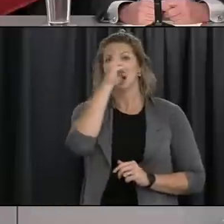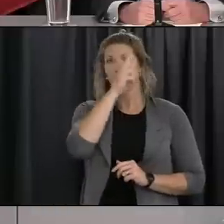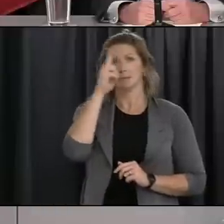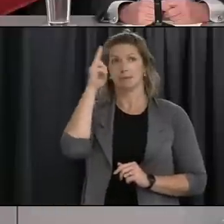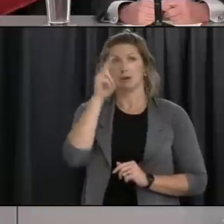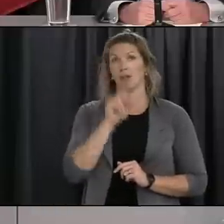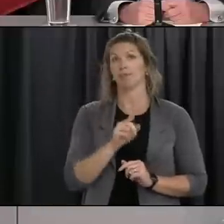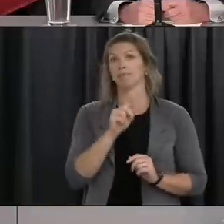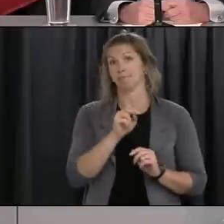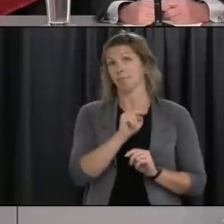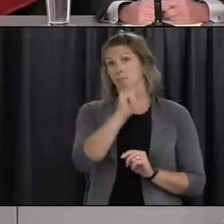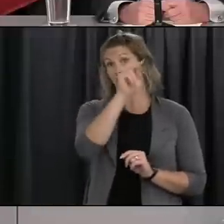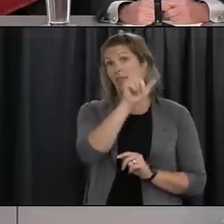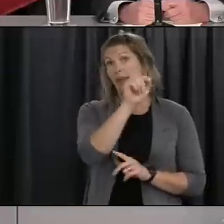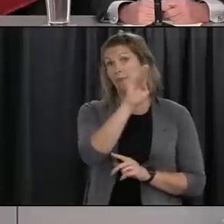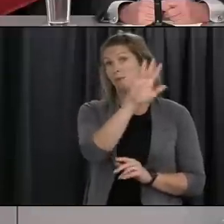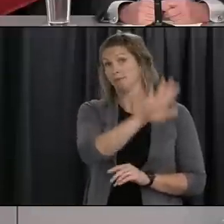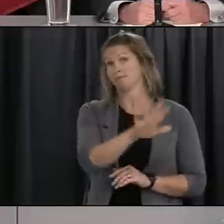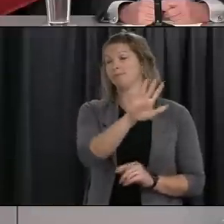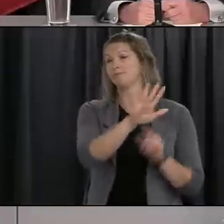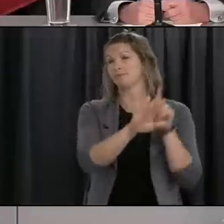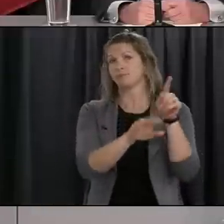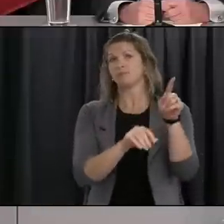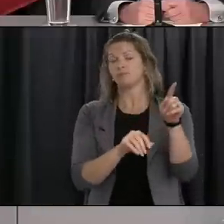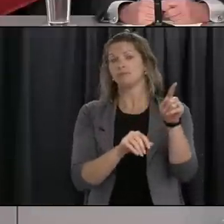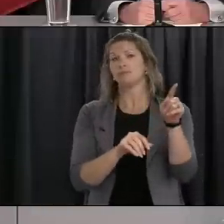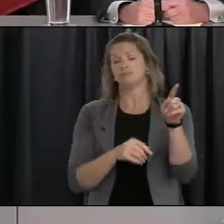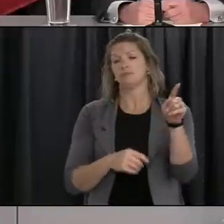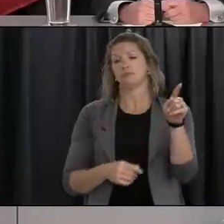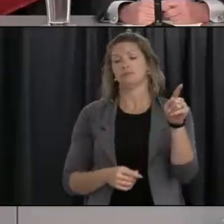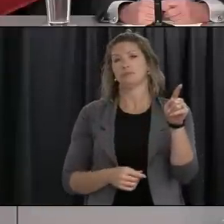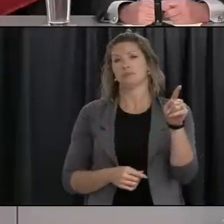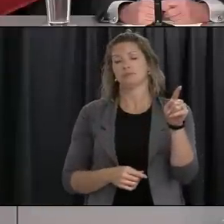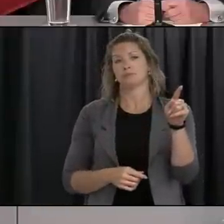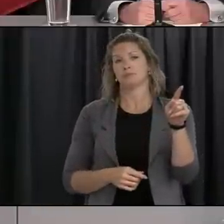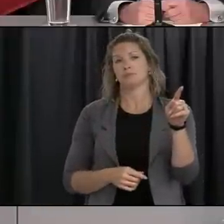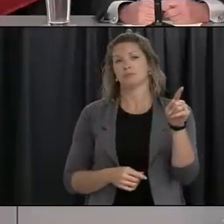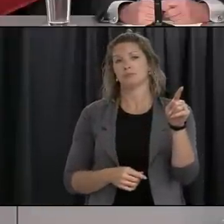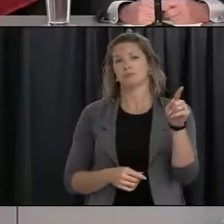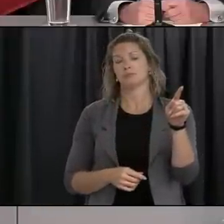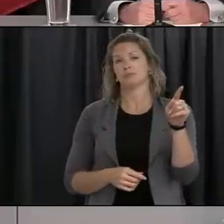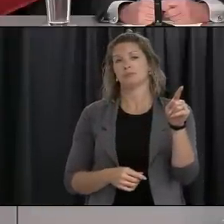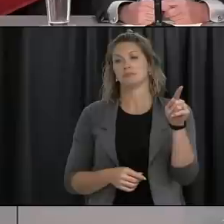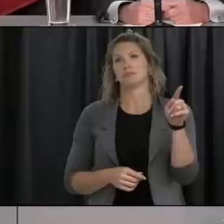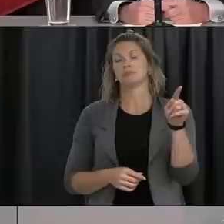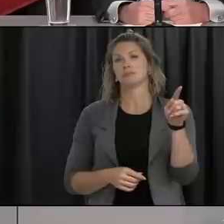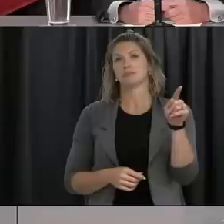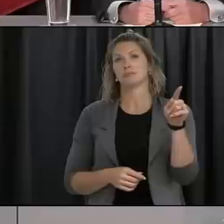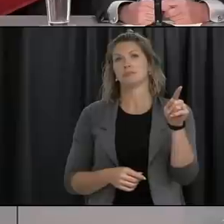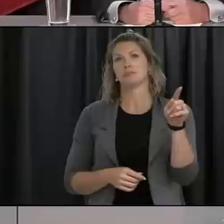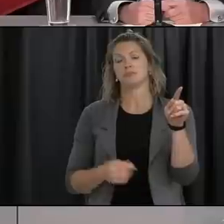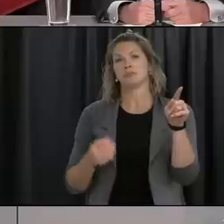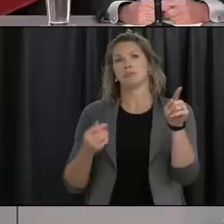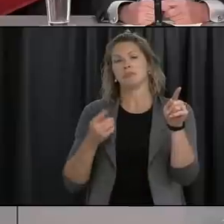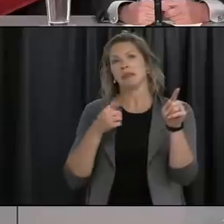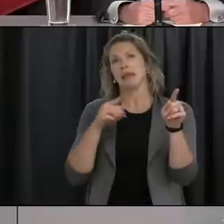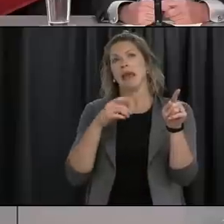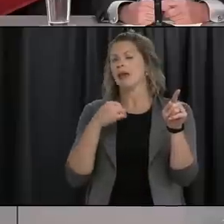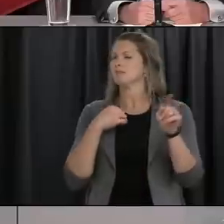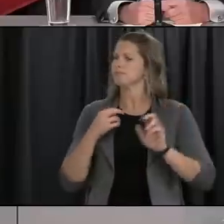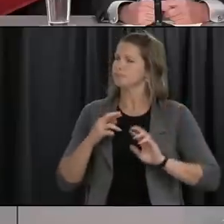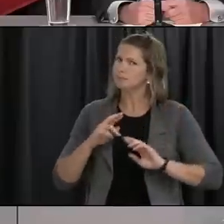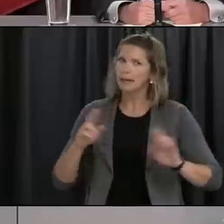number they have a lot of locum that they uh they have taken that extra precautions there they're particularly